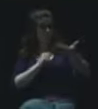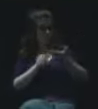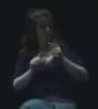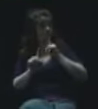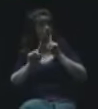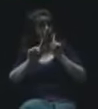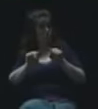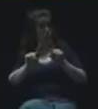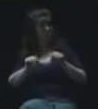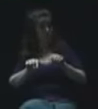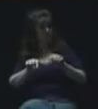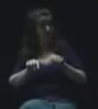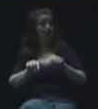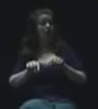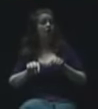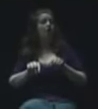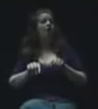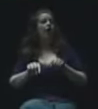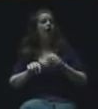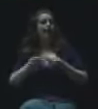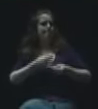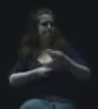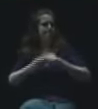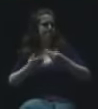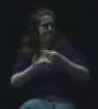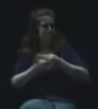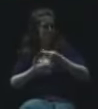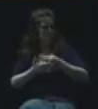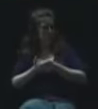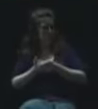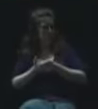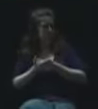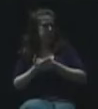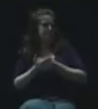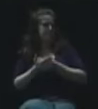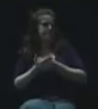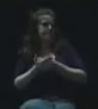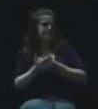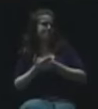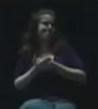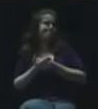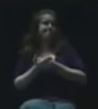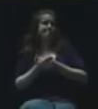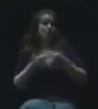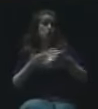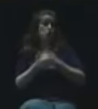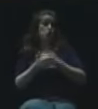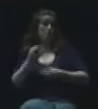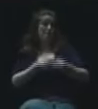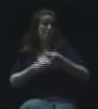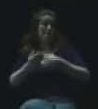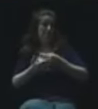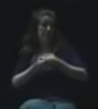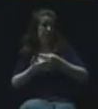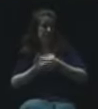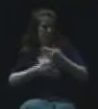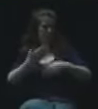attend a budget, like a kind of budget, new budgeting process